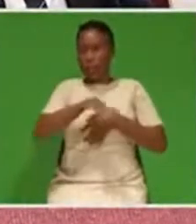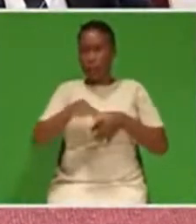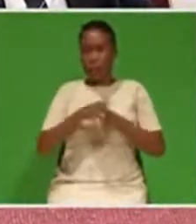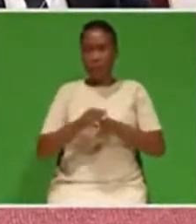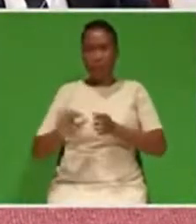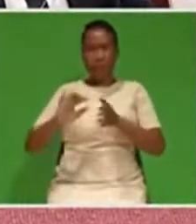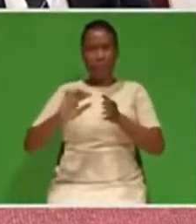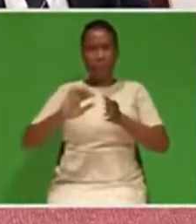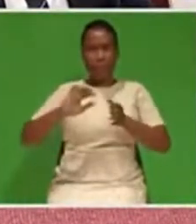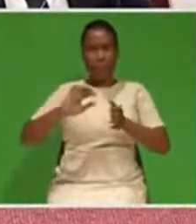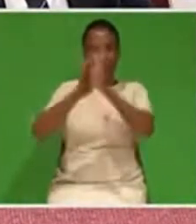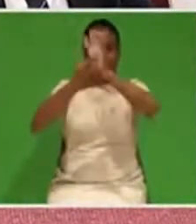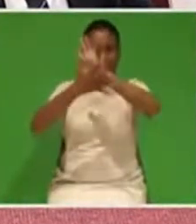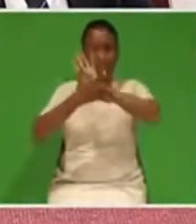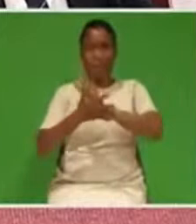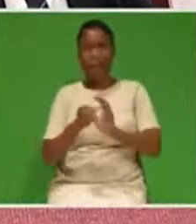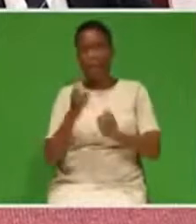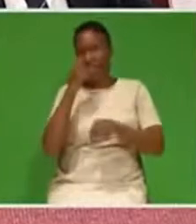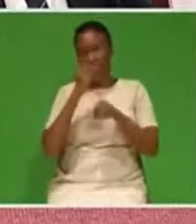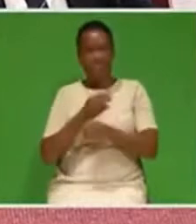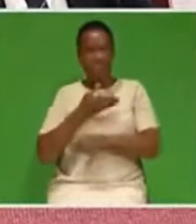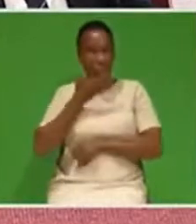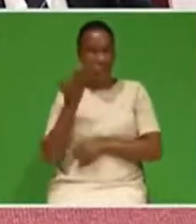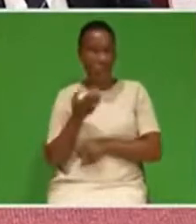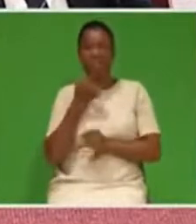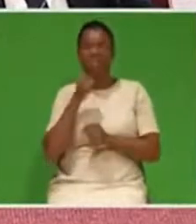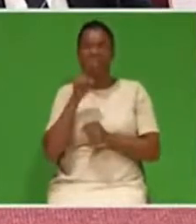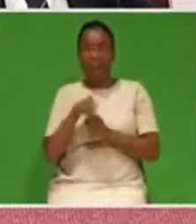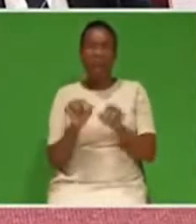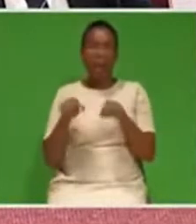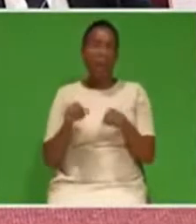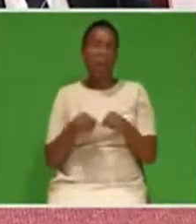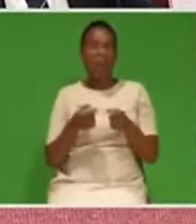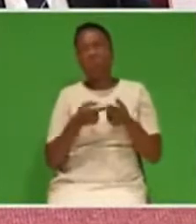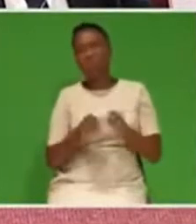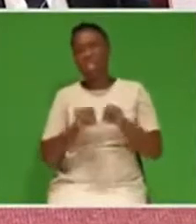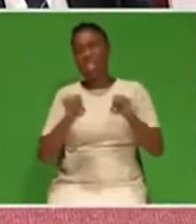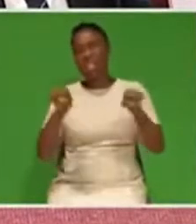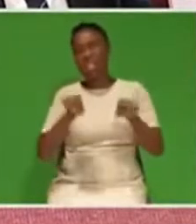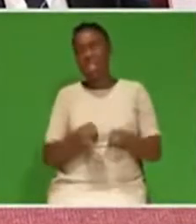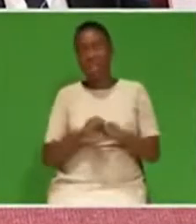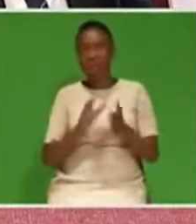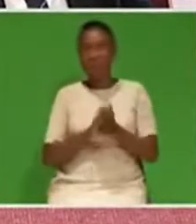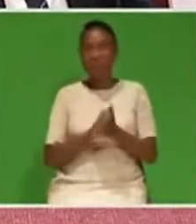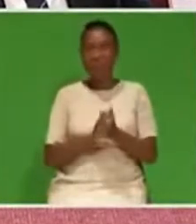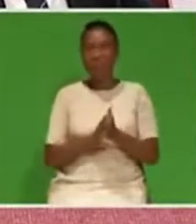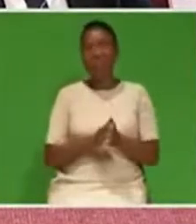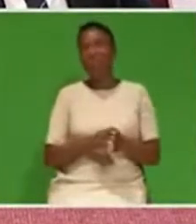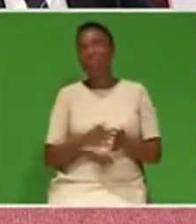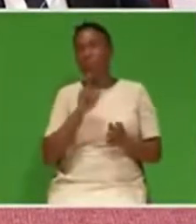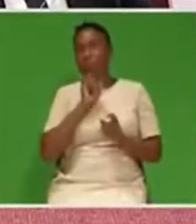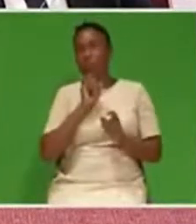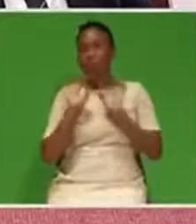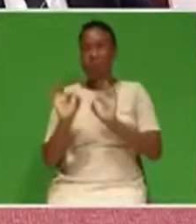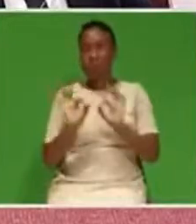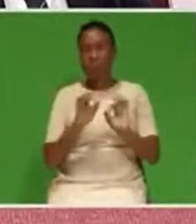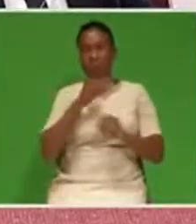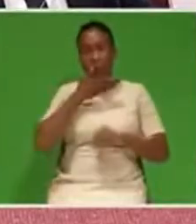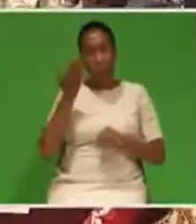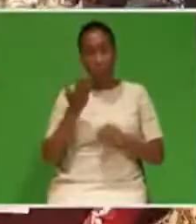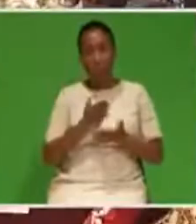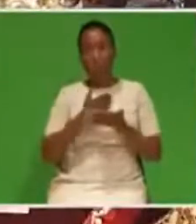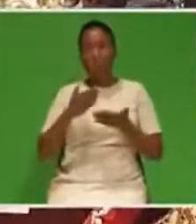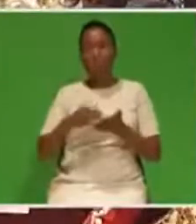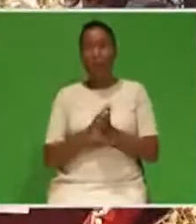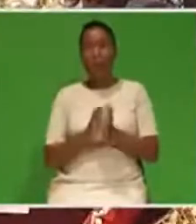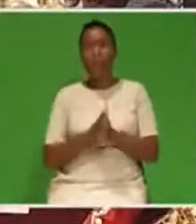or that it will allow for abuse of the system and some have even suggested that it will